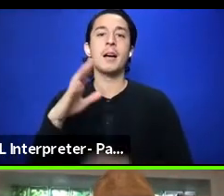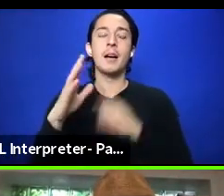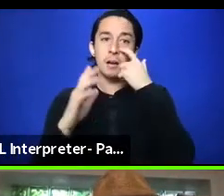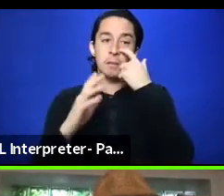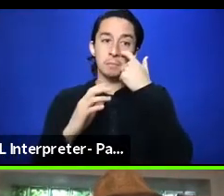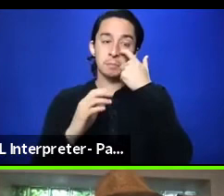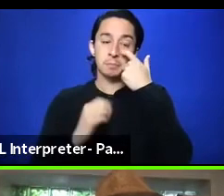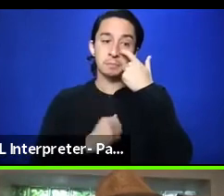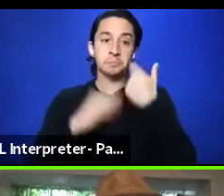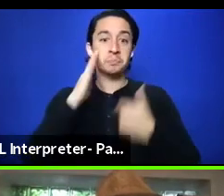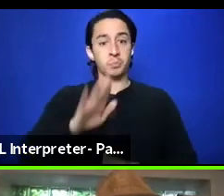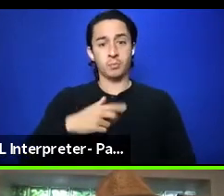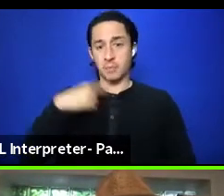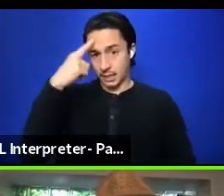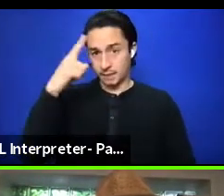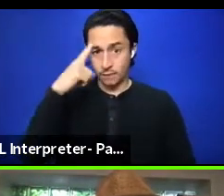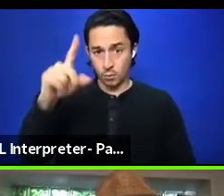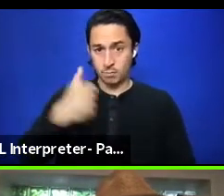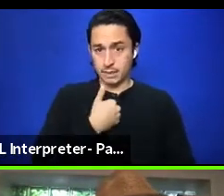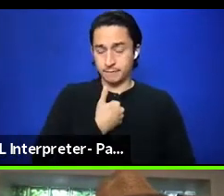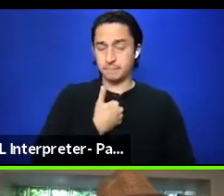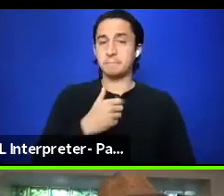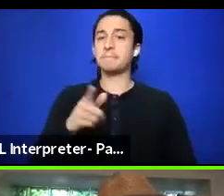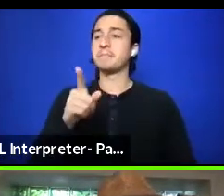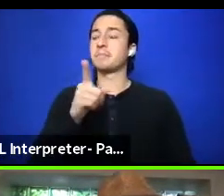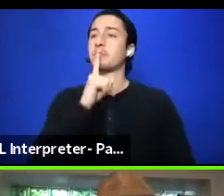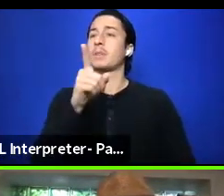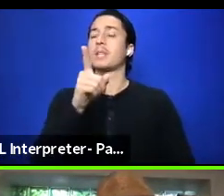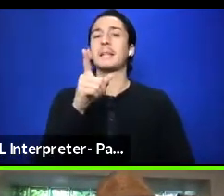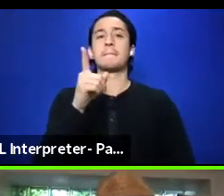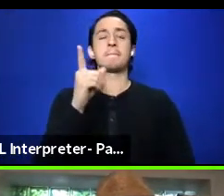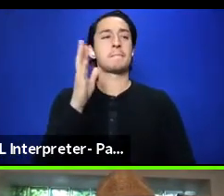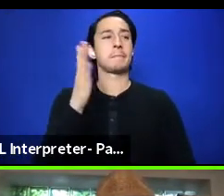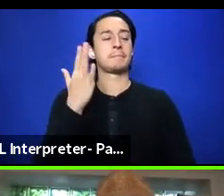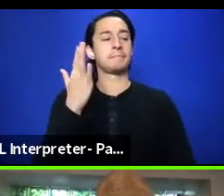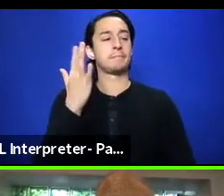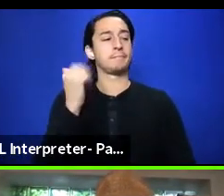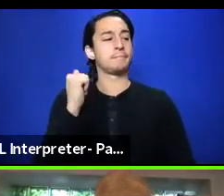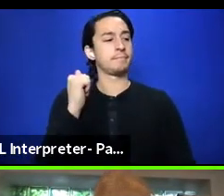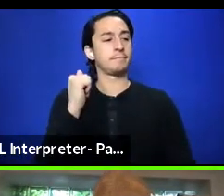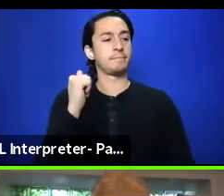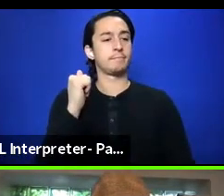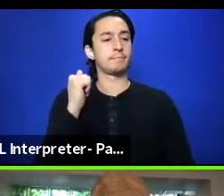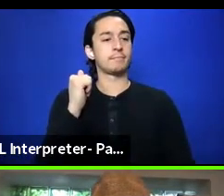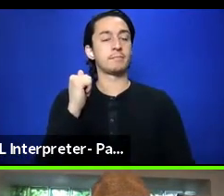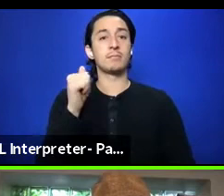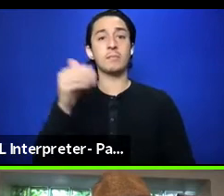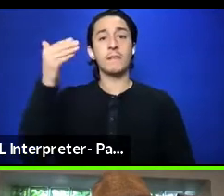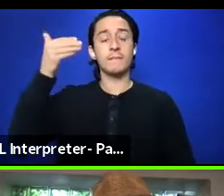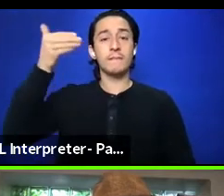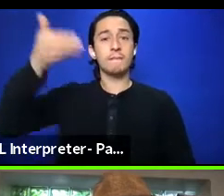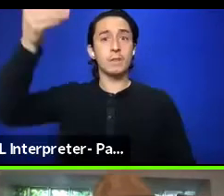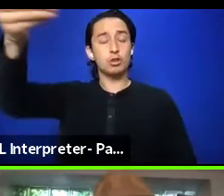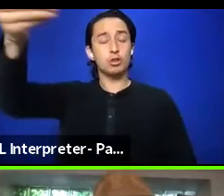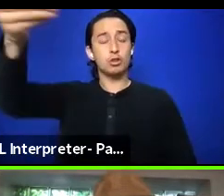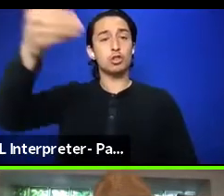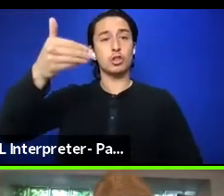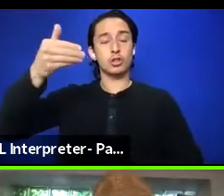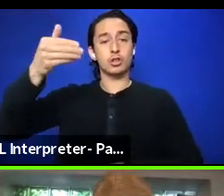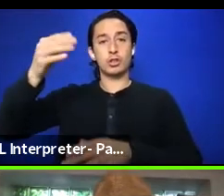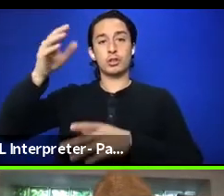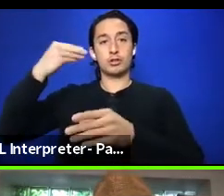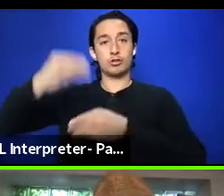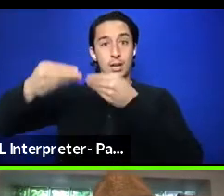think for me it's really looking to the future generations who are going to be the theater